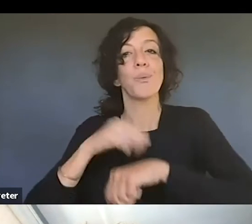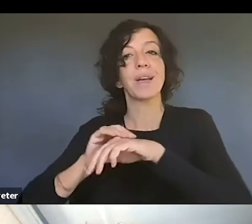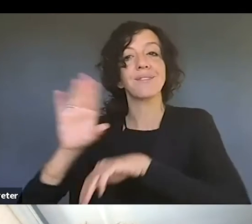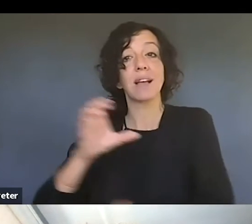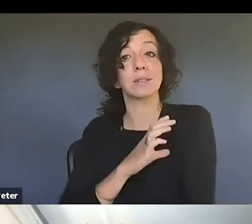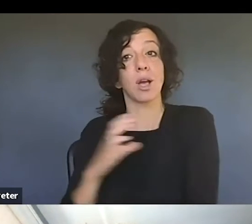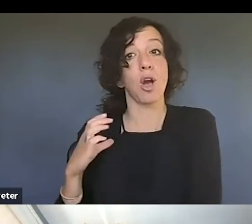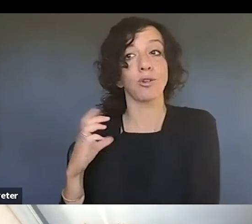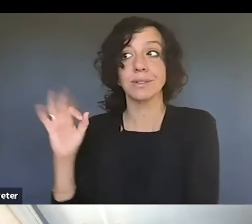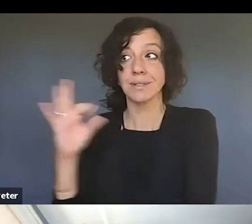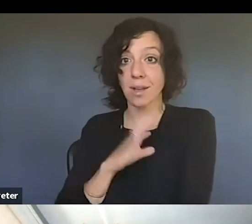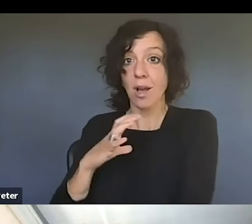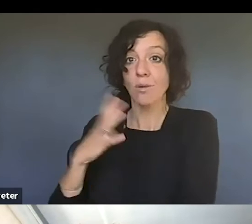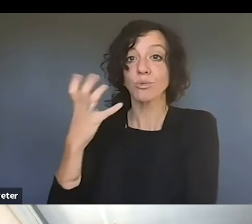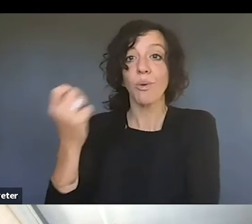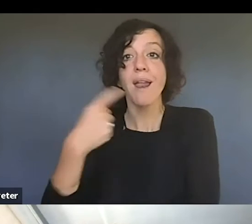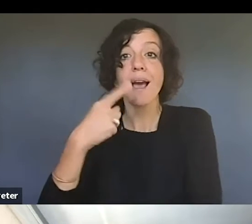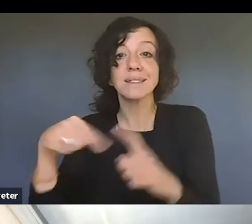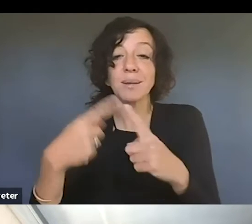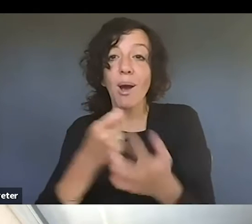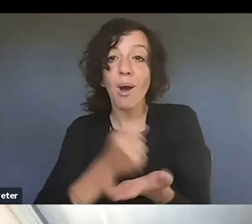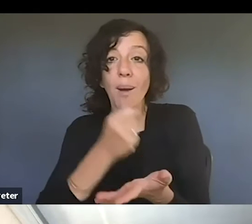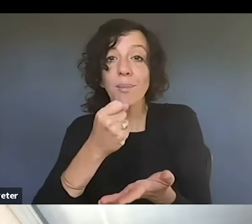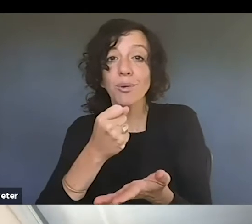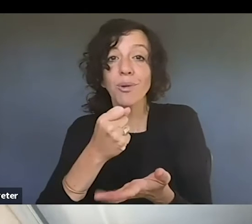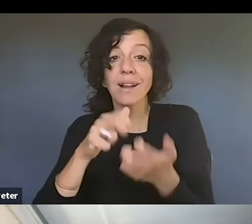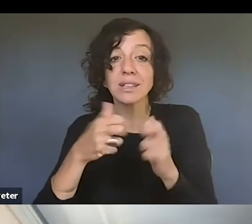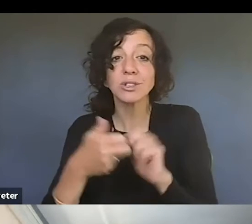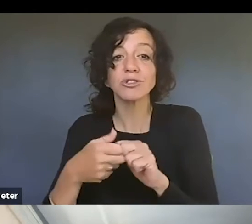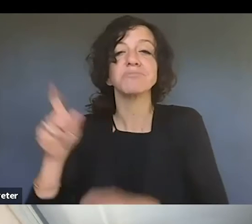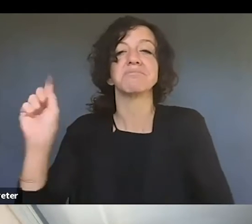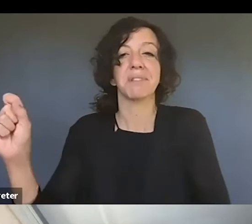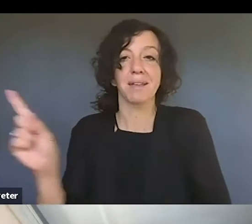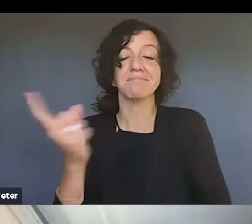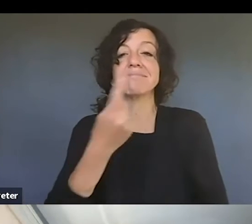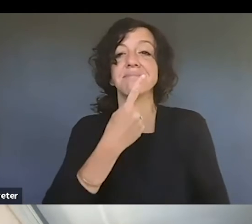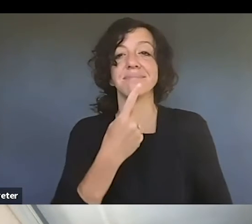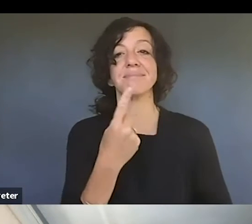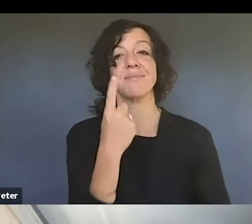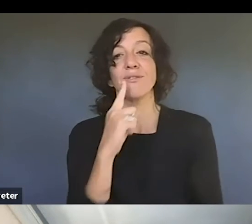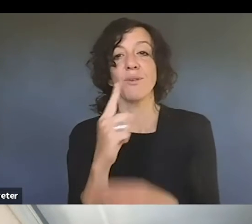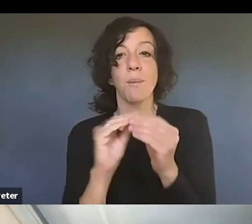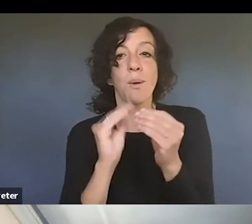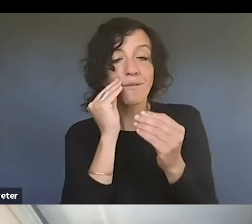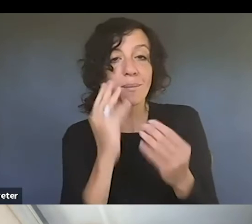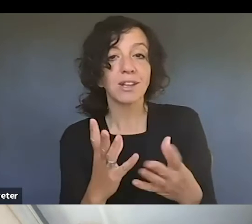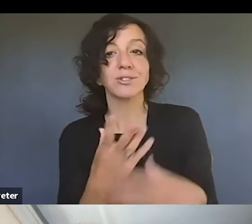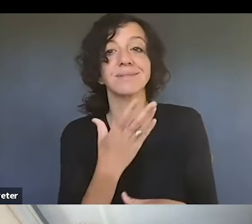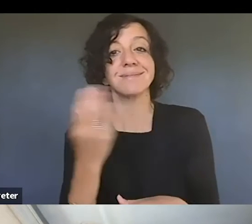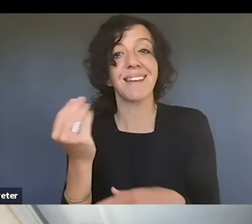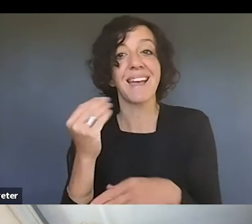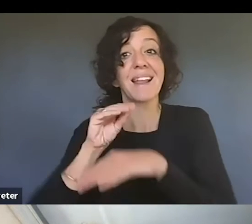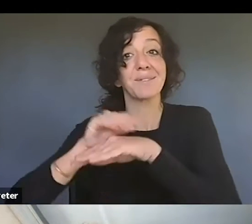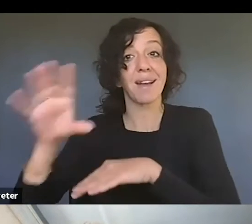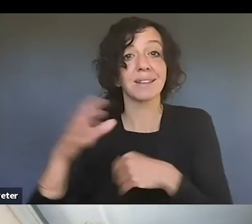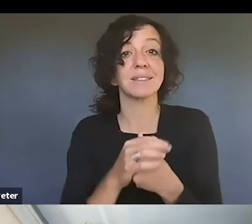has questions on copyright matters, they generally can come to the copyright office and ask for, um, information and advice. And so we serve